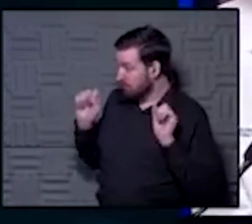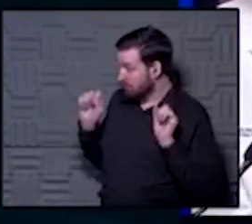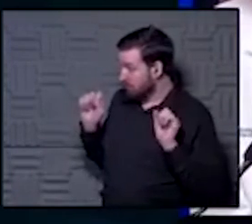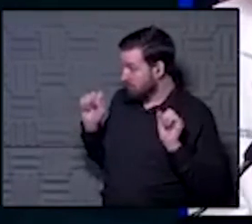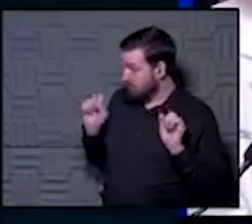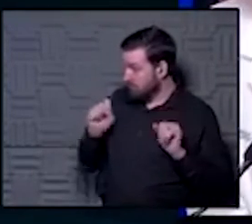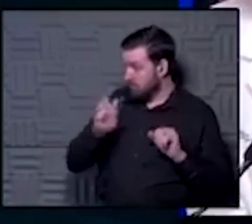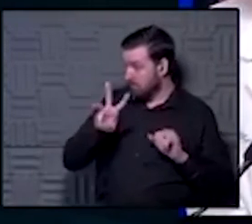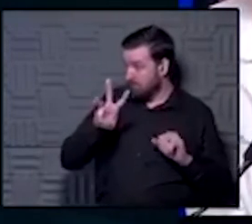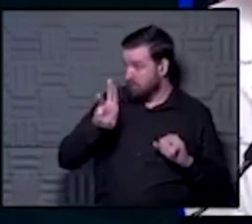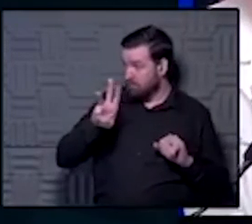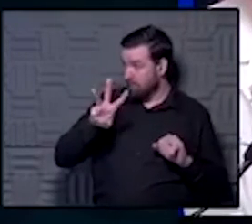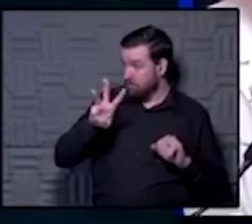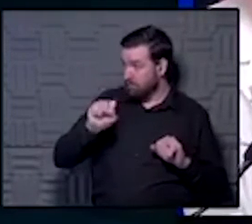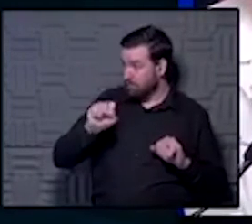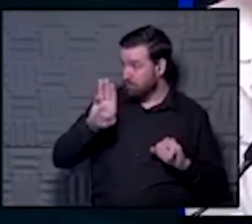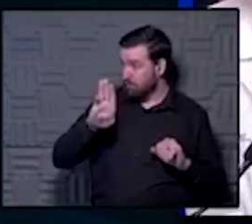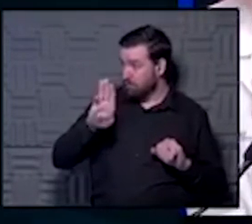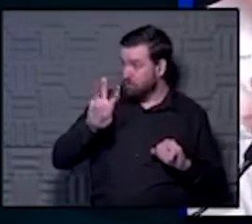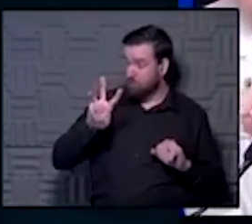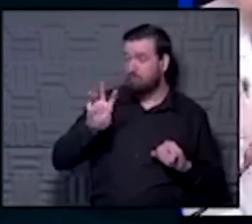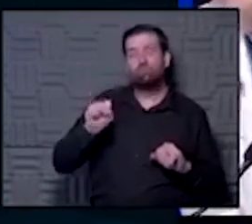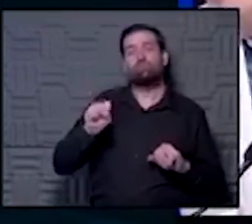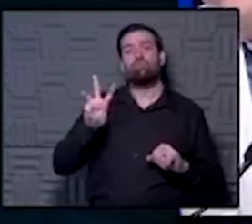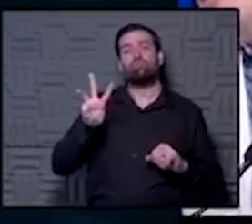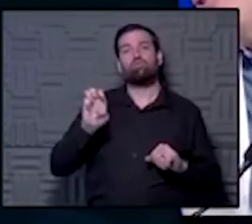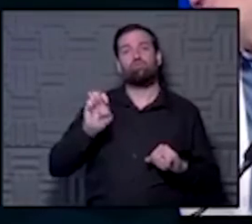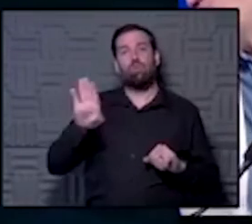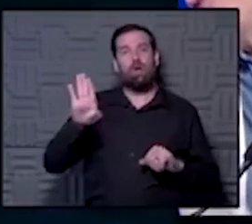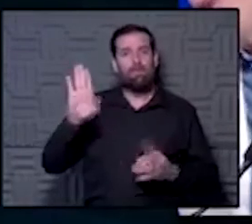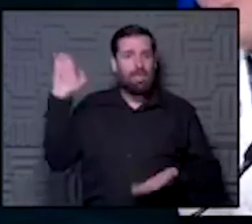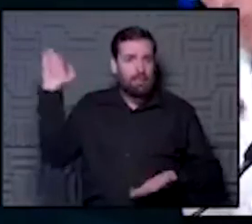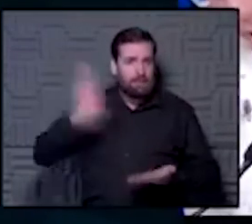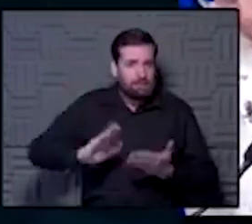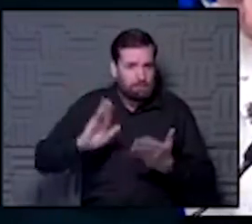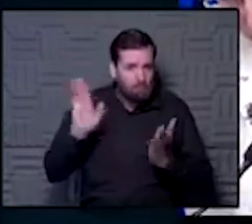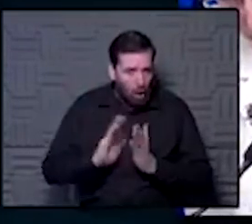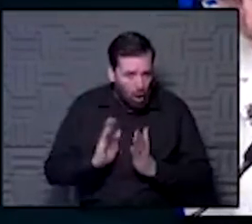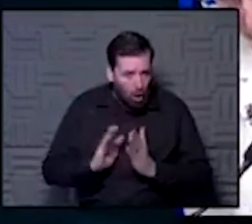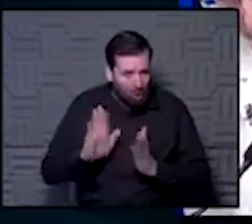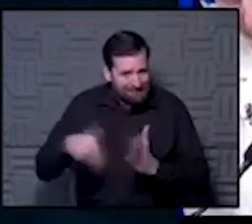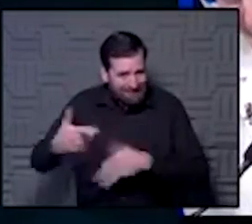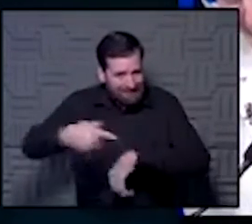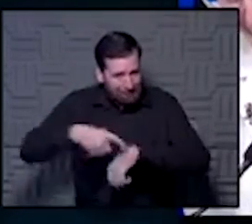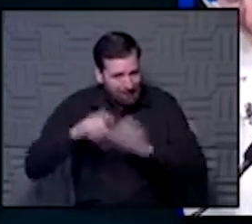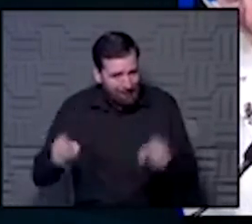Is the swab for young kids, is it smaller than it is for adults? And if so, can I use that next time?